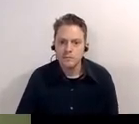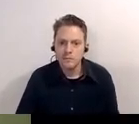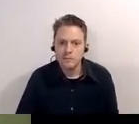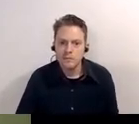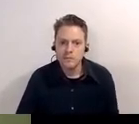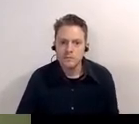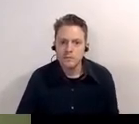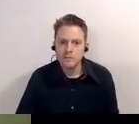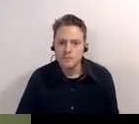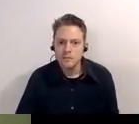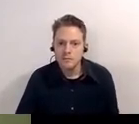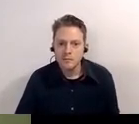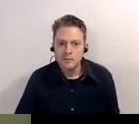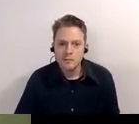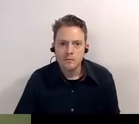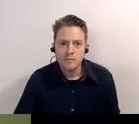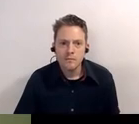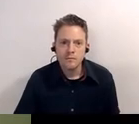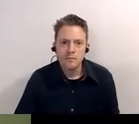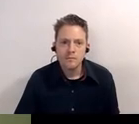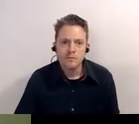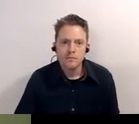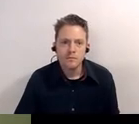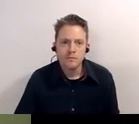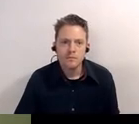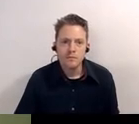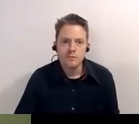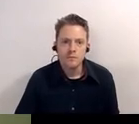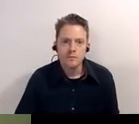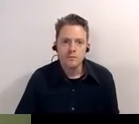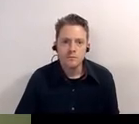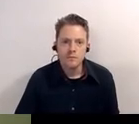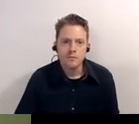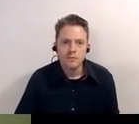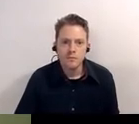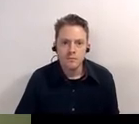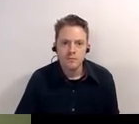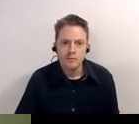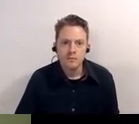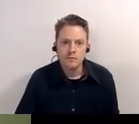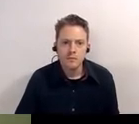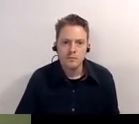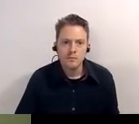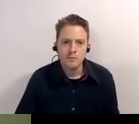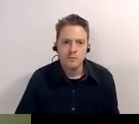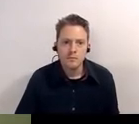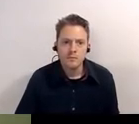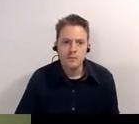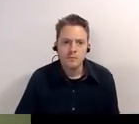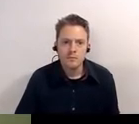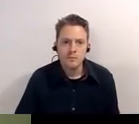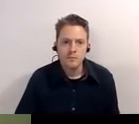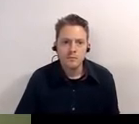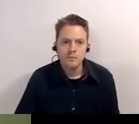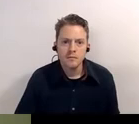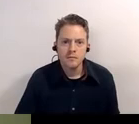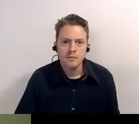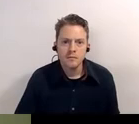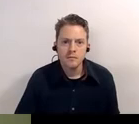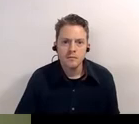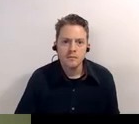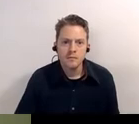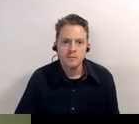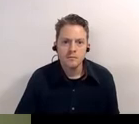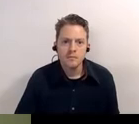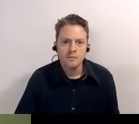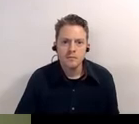resource and that is open durham which is run by preservation durham it's an amazing resource open durham.org all right so the next